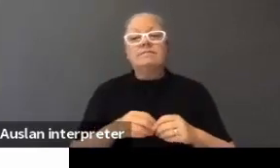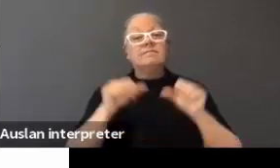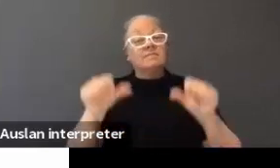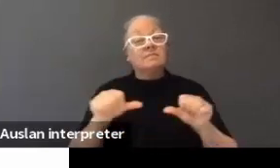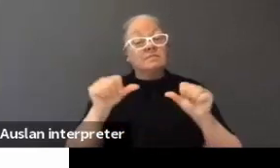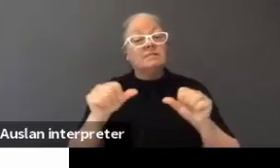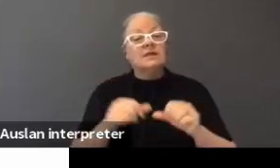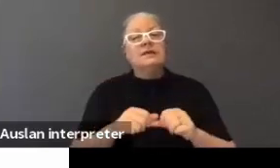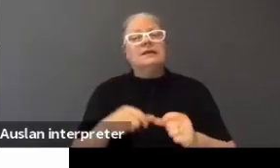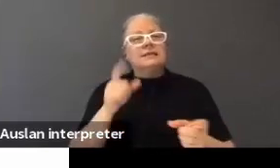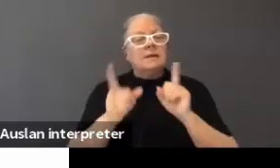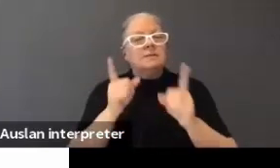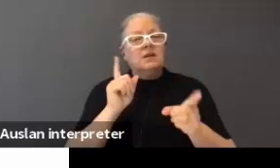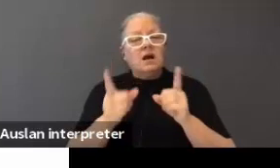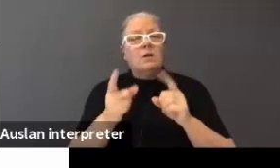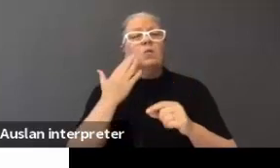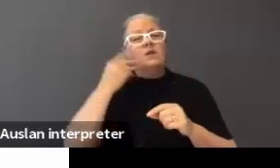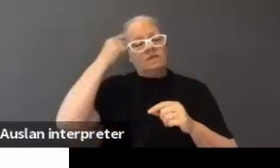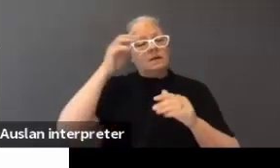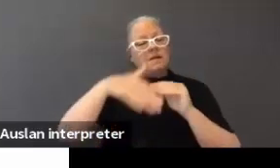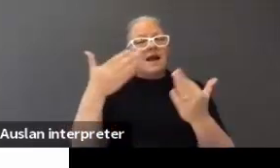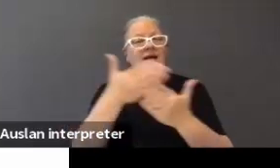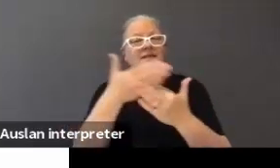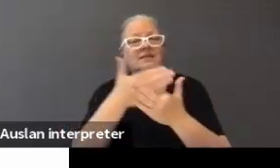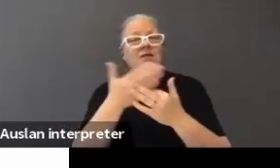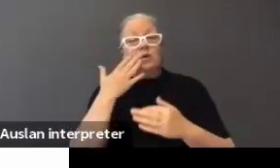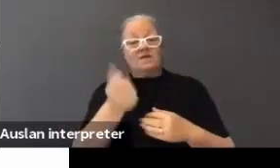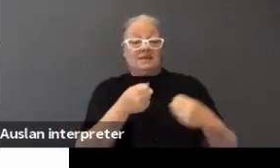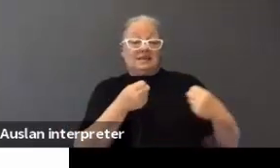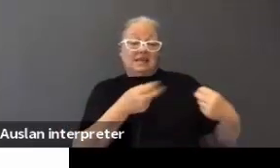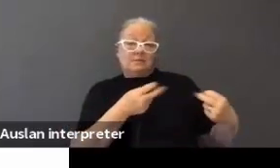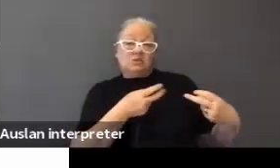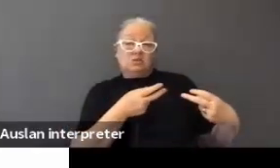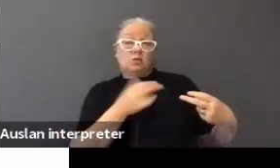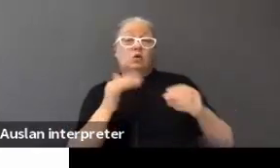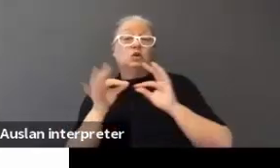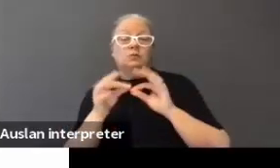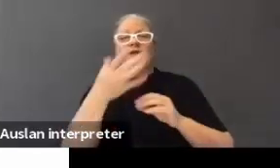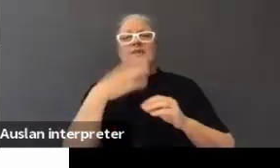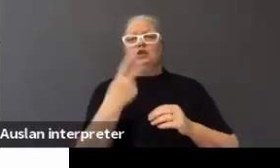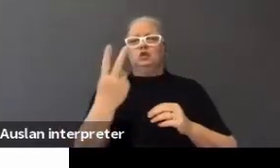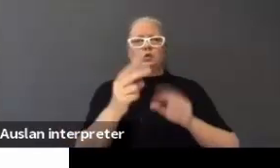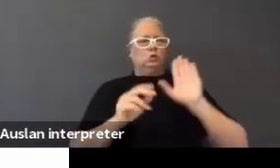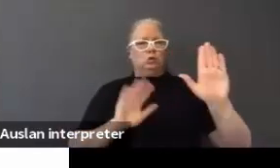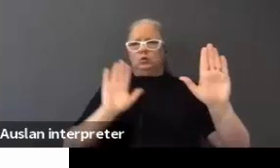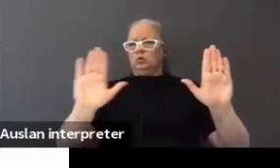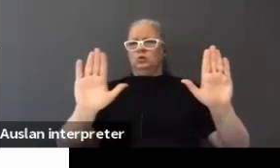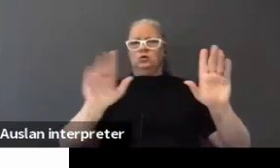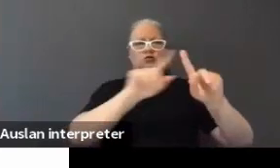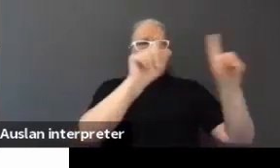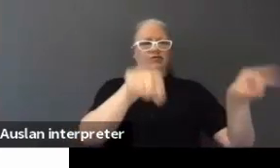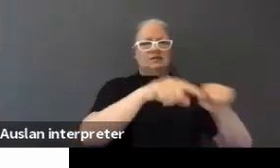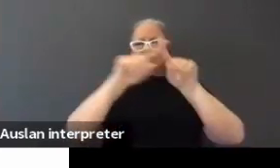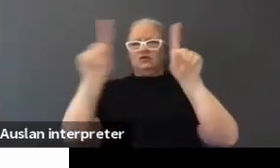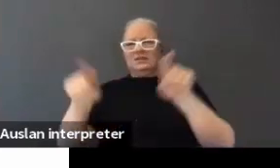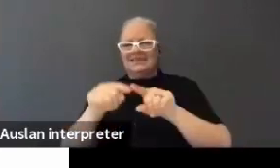Sometimes in terms of access, when you've got captions or interpreters, you've got to use two screens. Two screens can be really difficult and